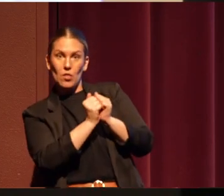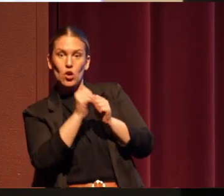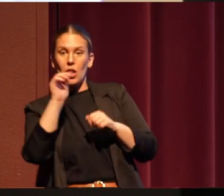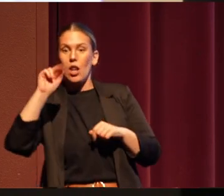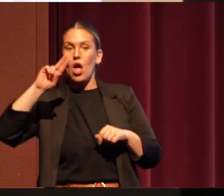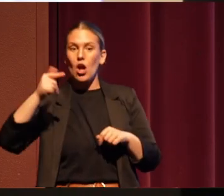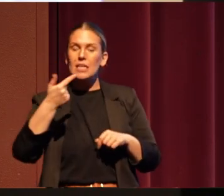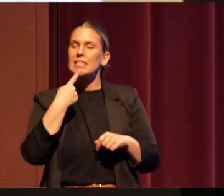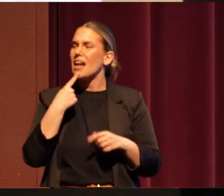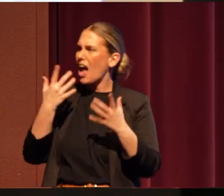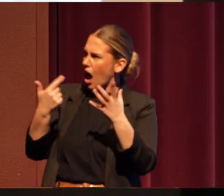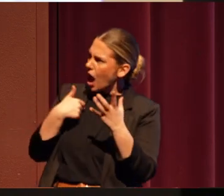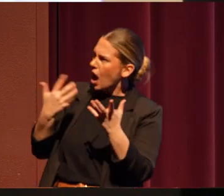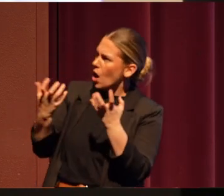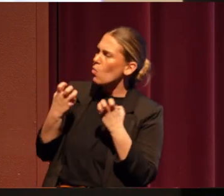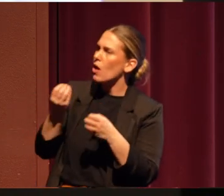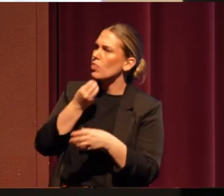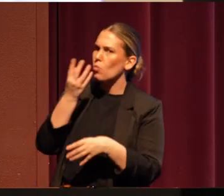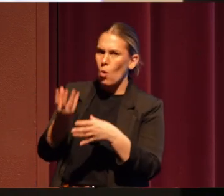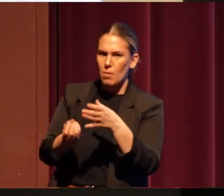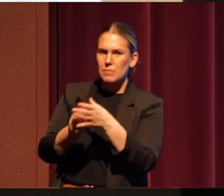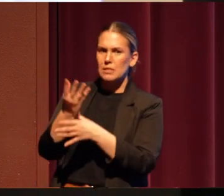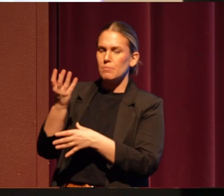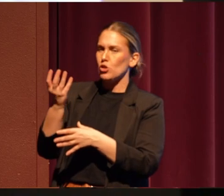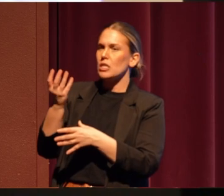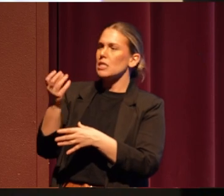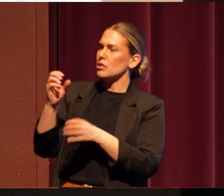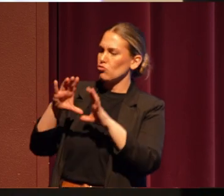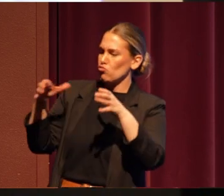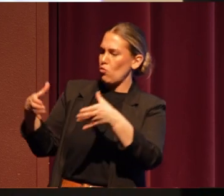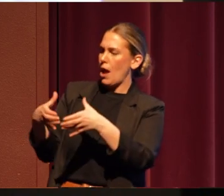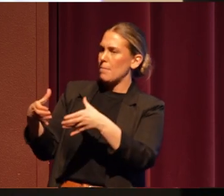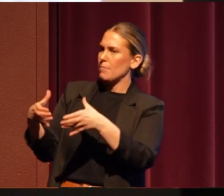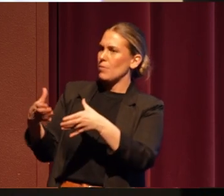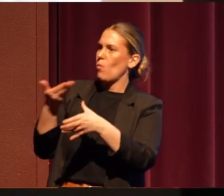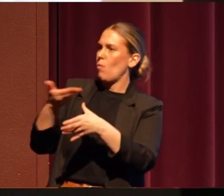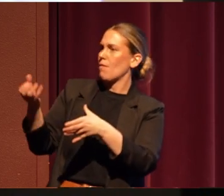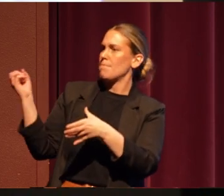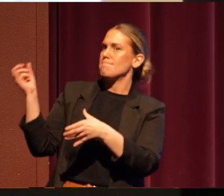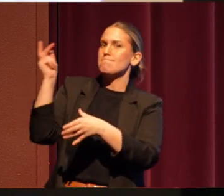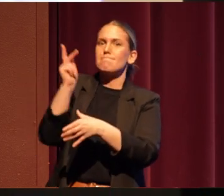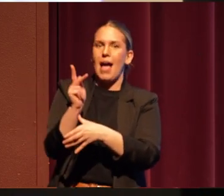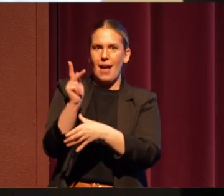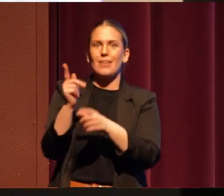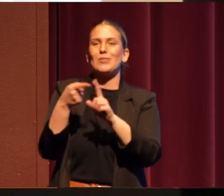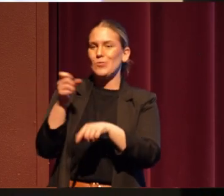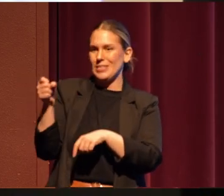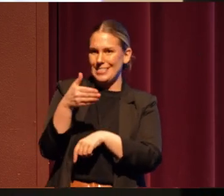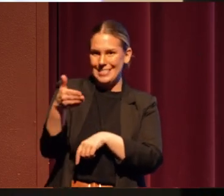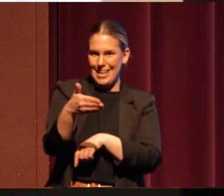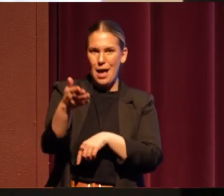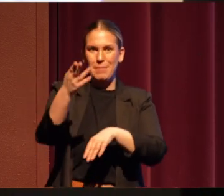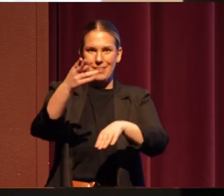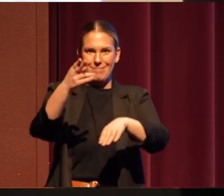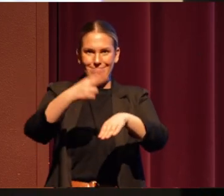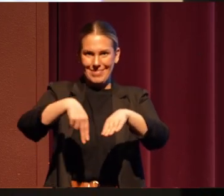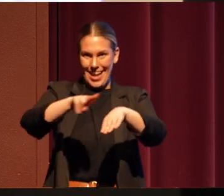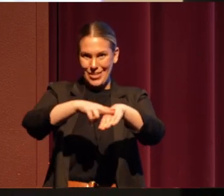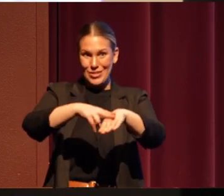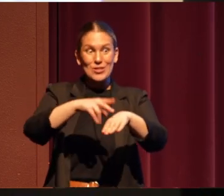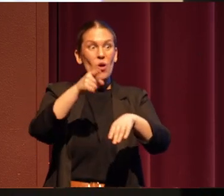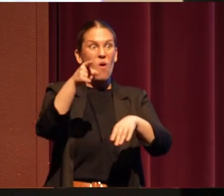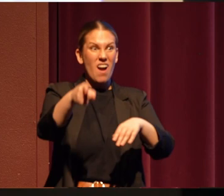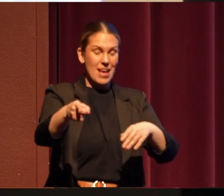the Warm Springs tribe to welcome you back to Salmon Nation. So he filled his car up with salmon, drove it down to our